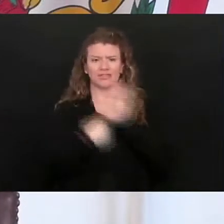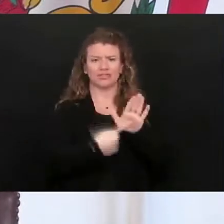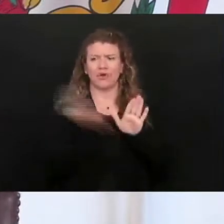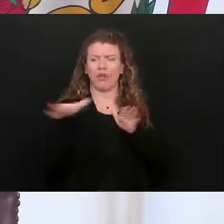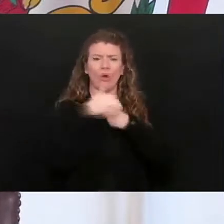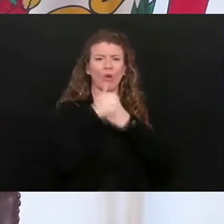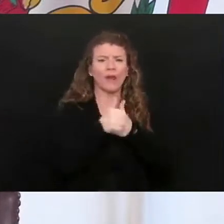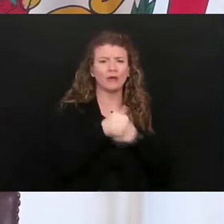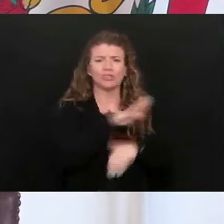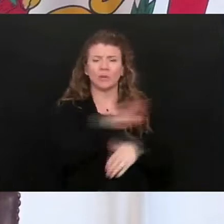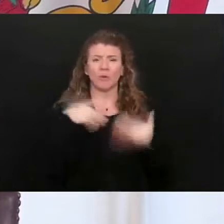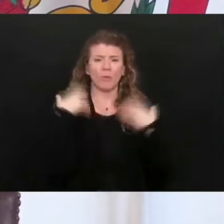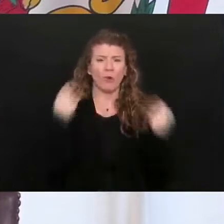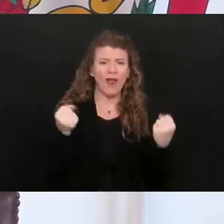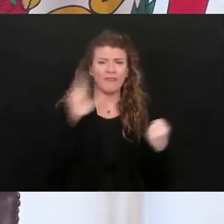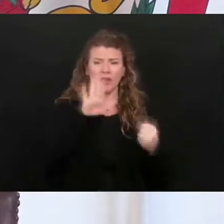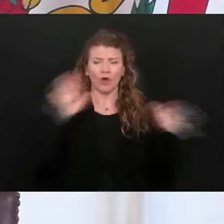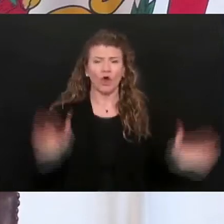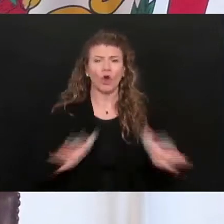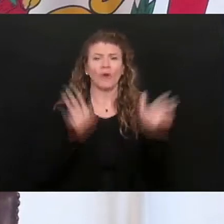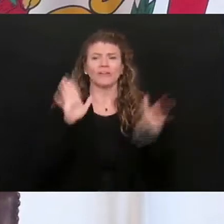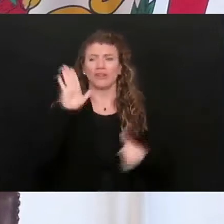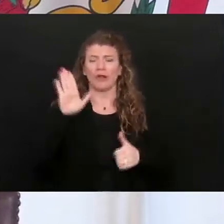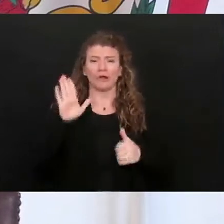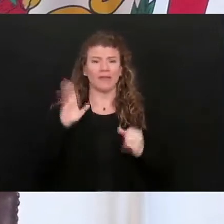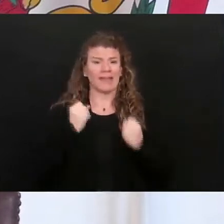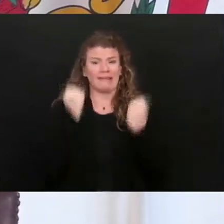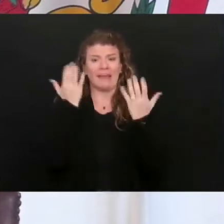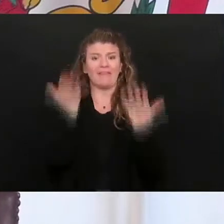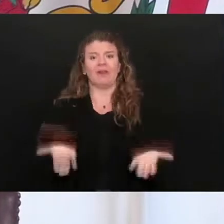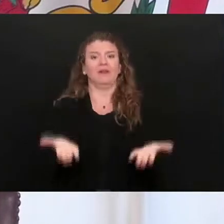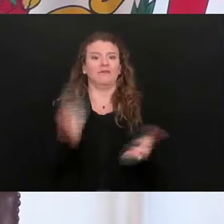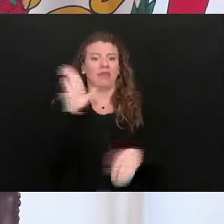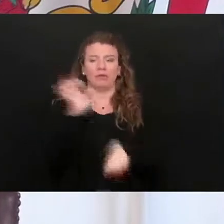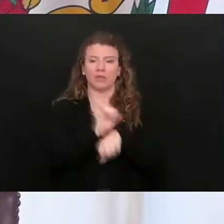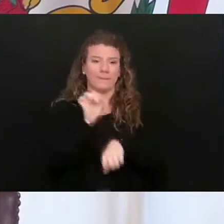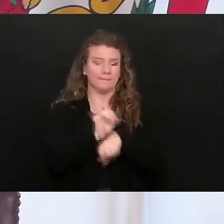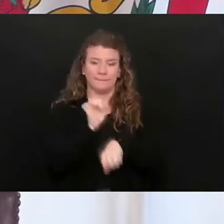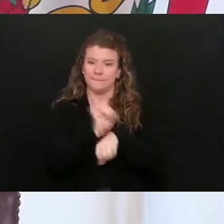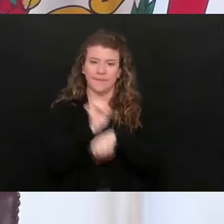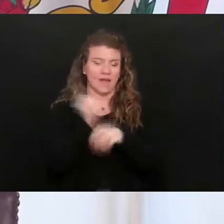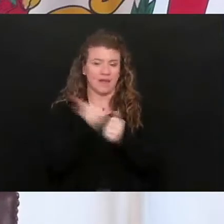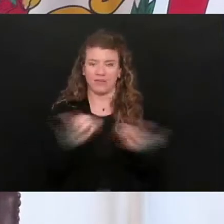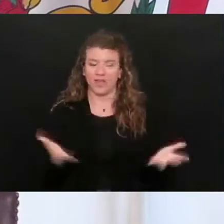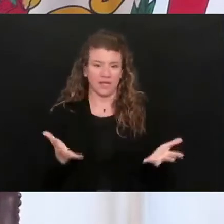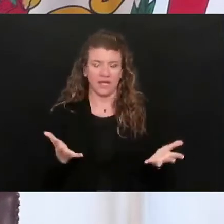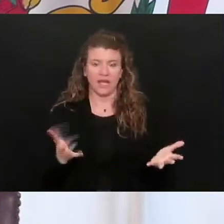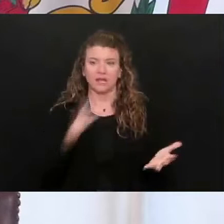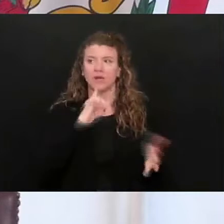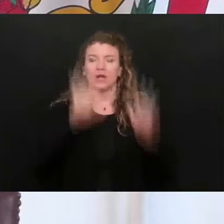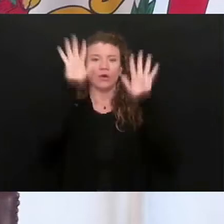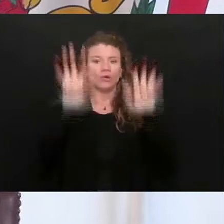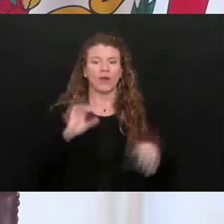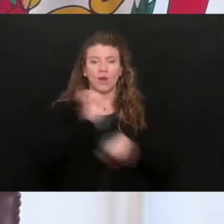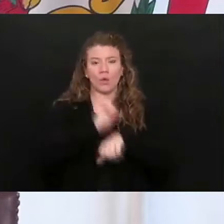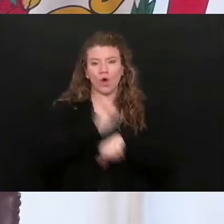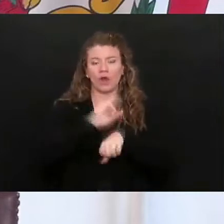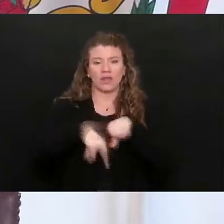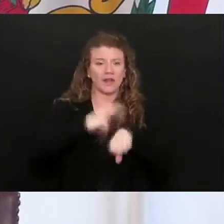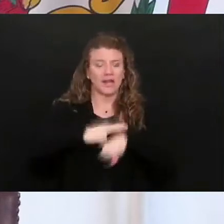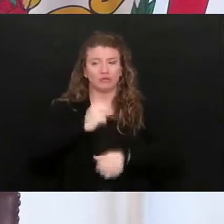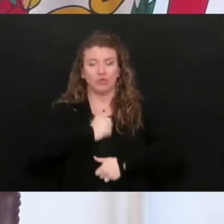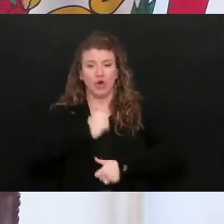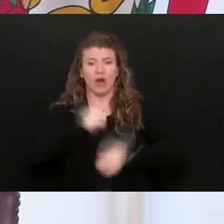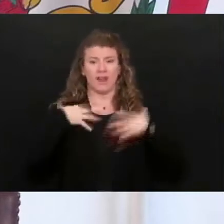and their bravery, their courage, their dedication to their jobs and everything. All the great work the Guard and all of our